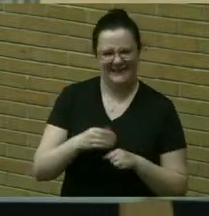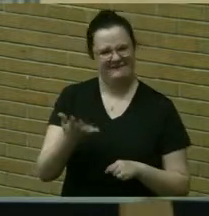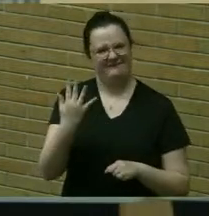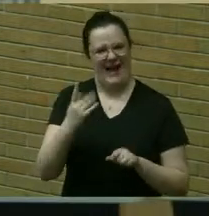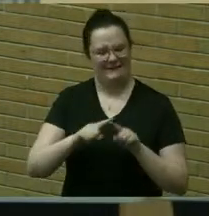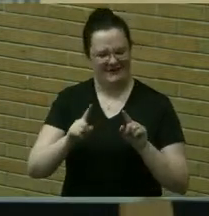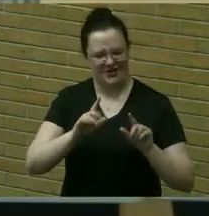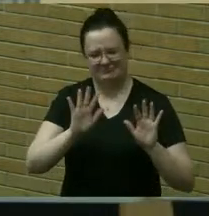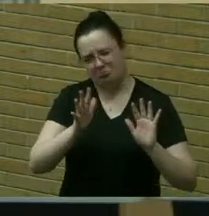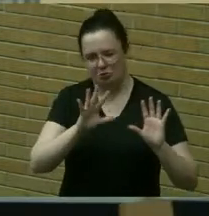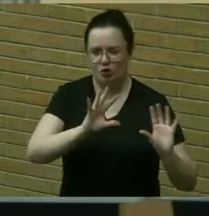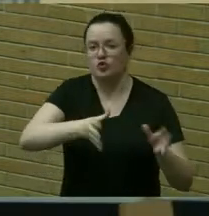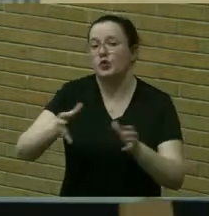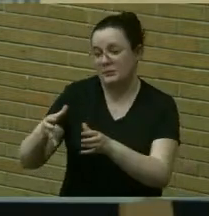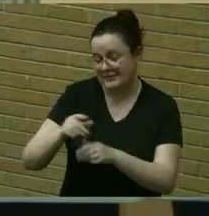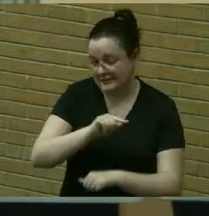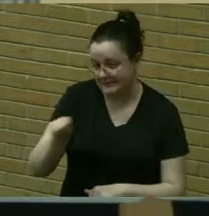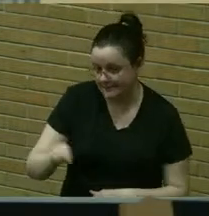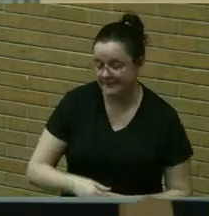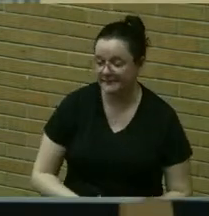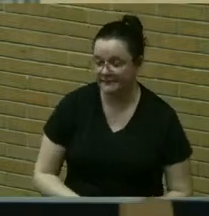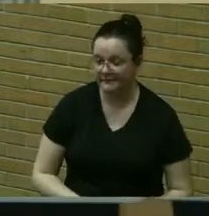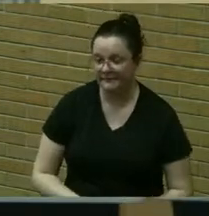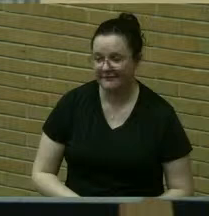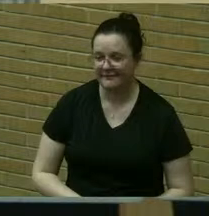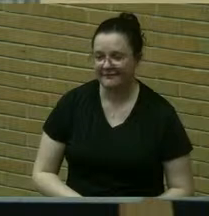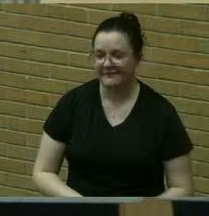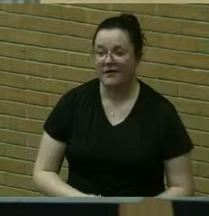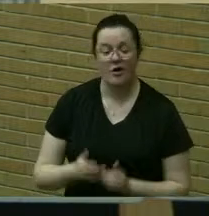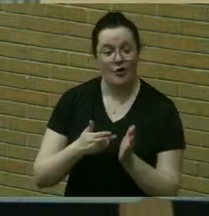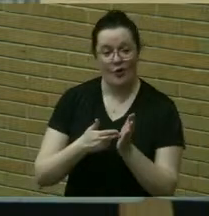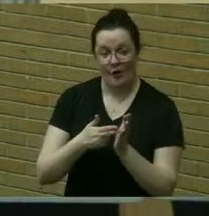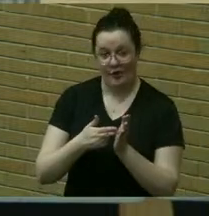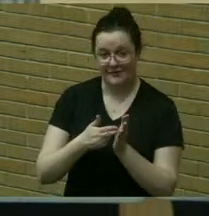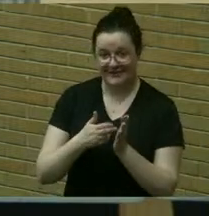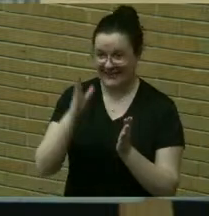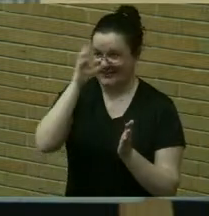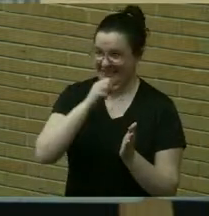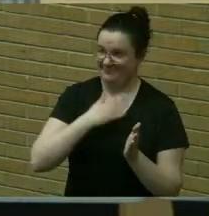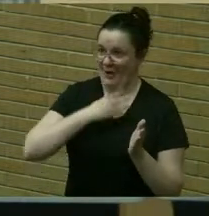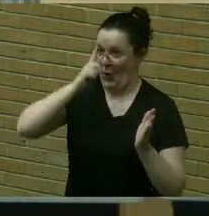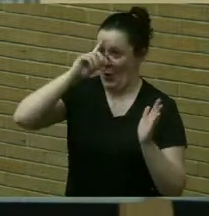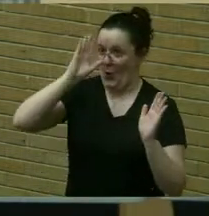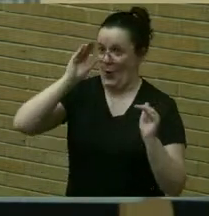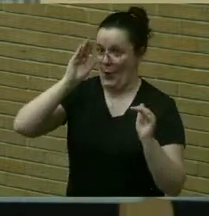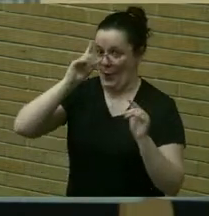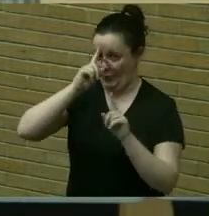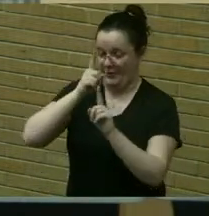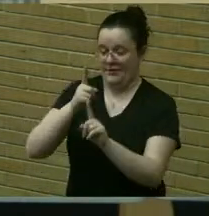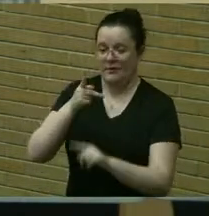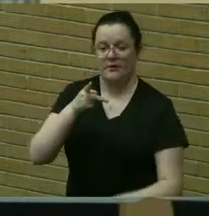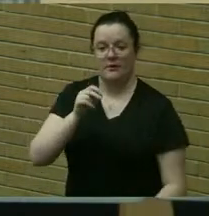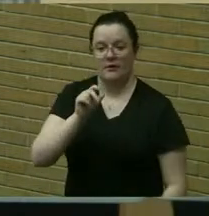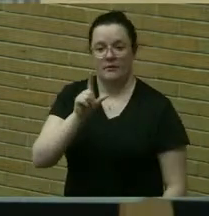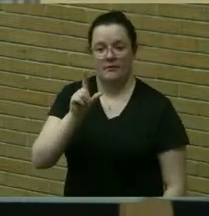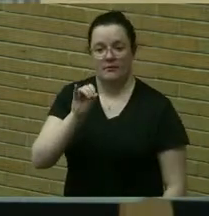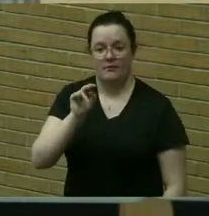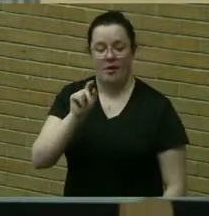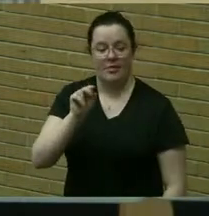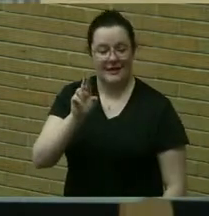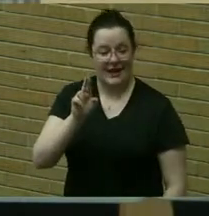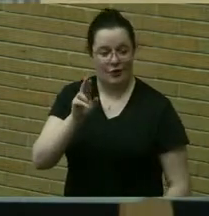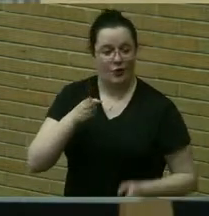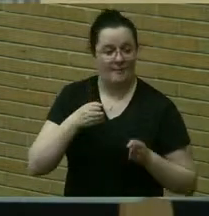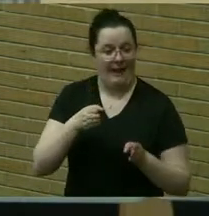and and honestly i guess my my hope and my expectation was pollinator pathway program is one that